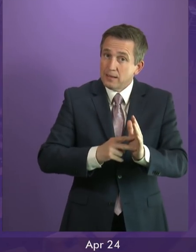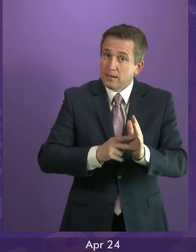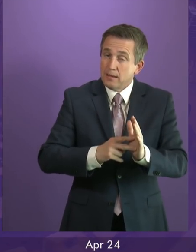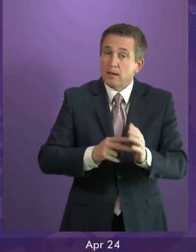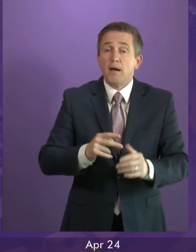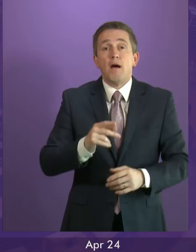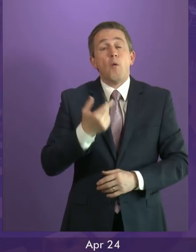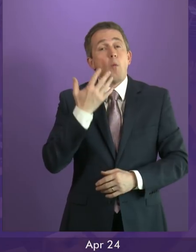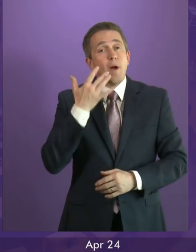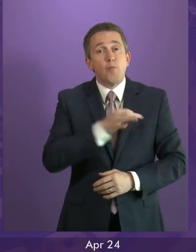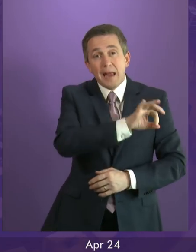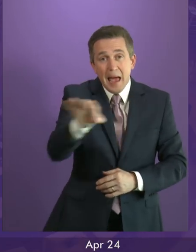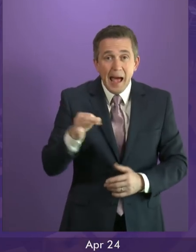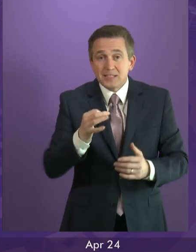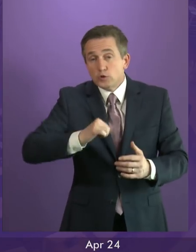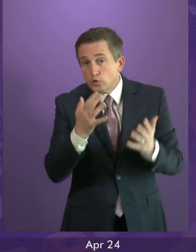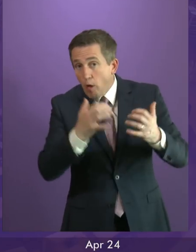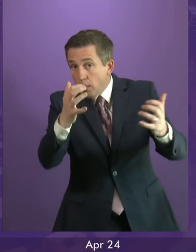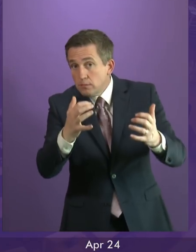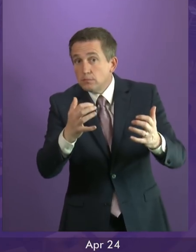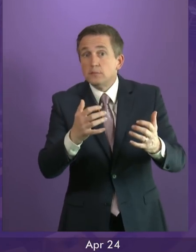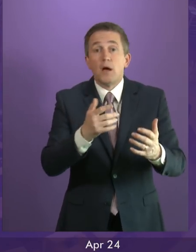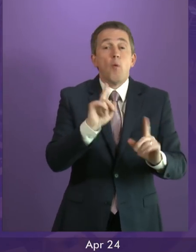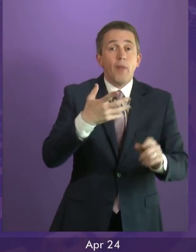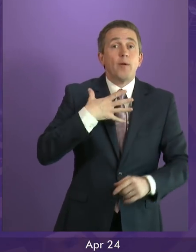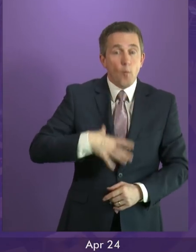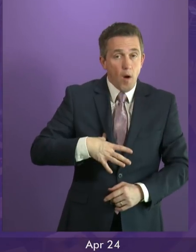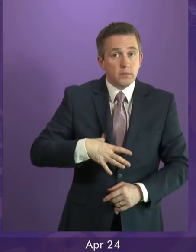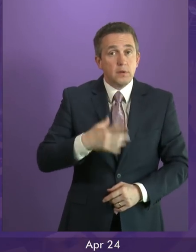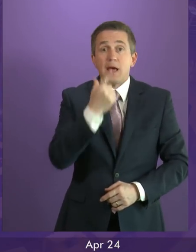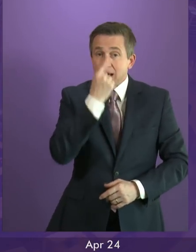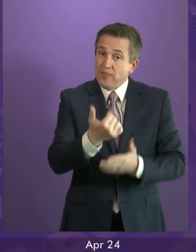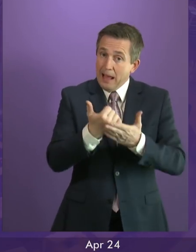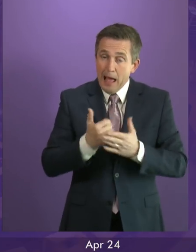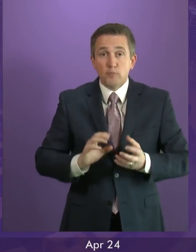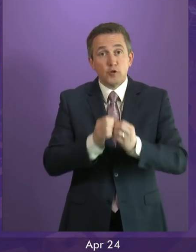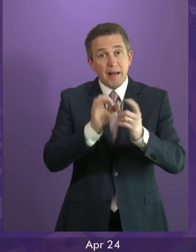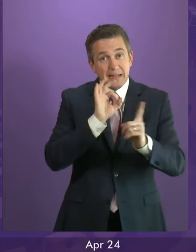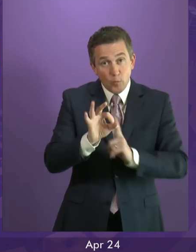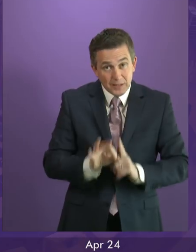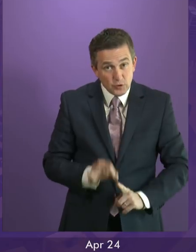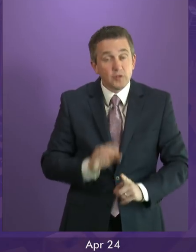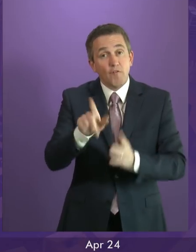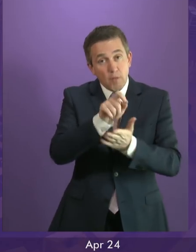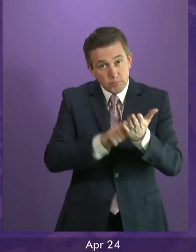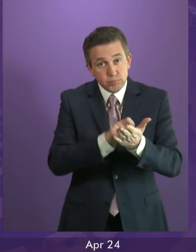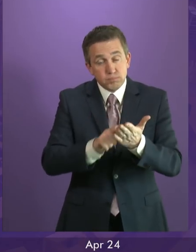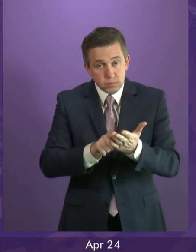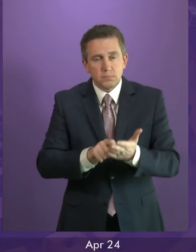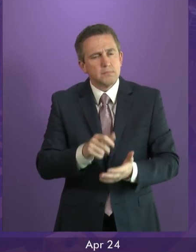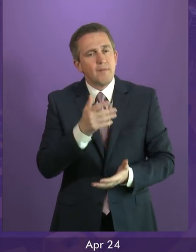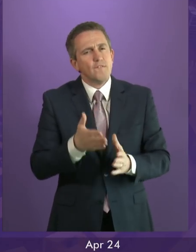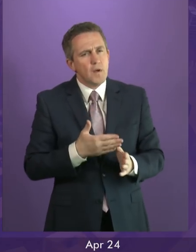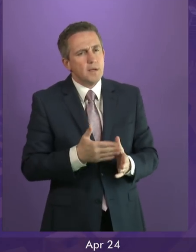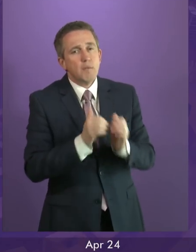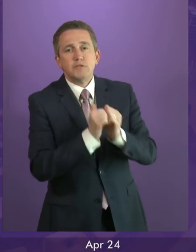to the people of Scotland be one shaped by the people? Thank you. First Minister. Well, can I welcome the Green support for